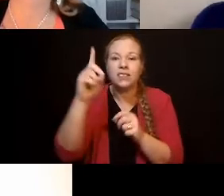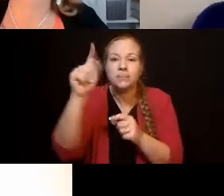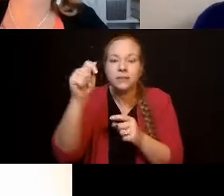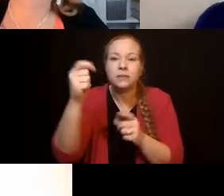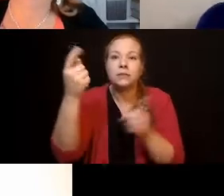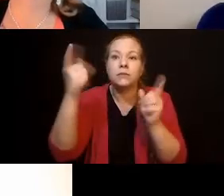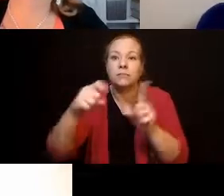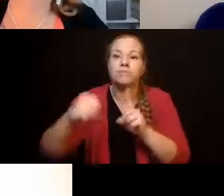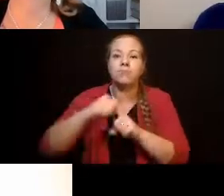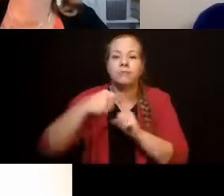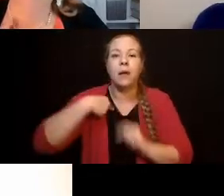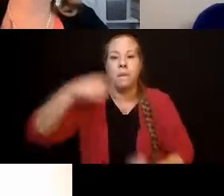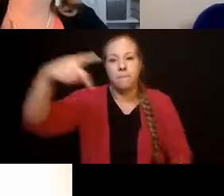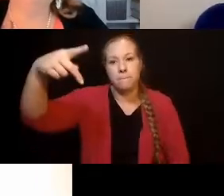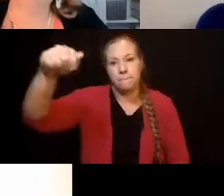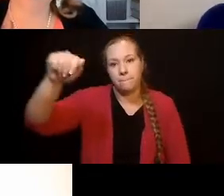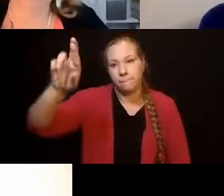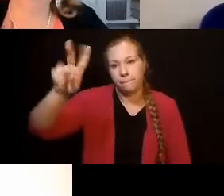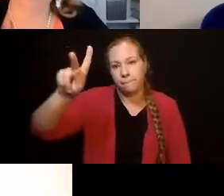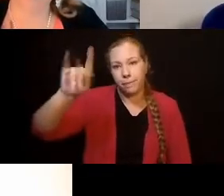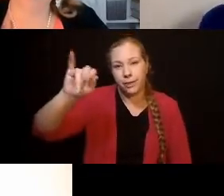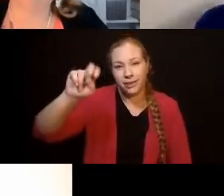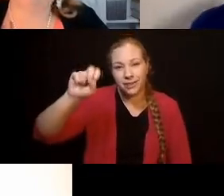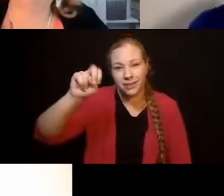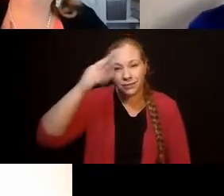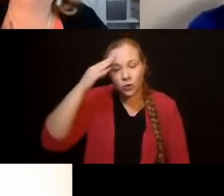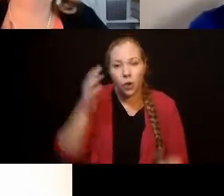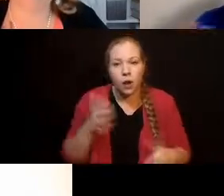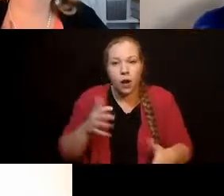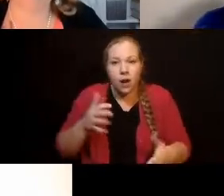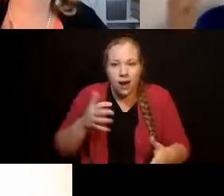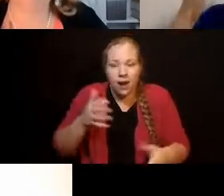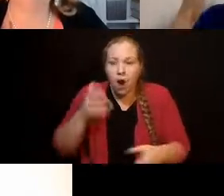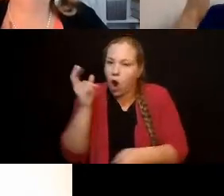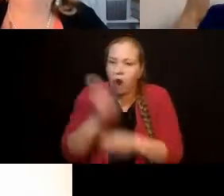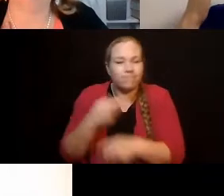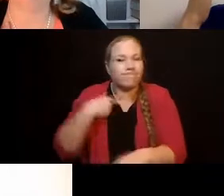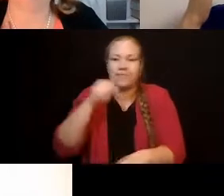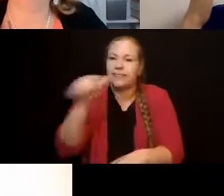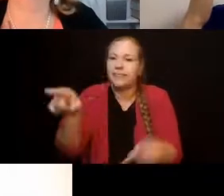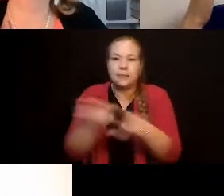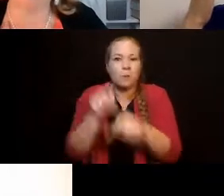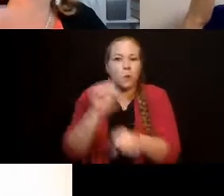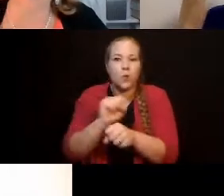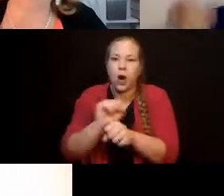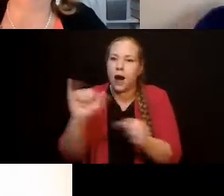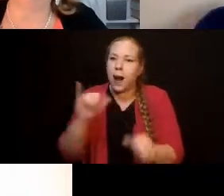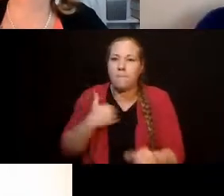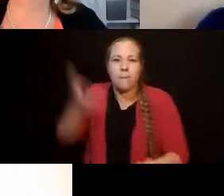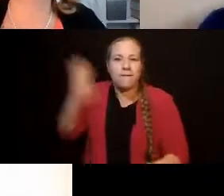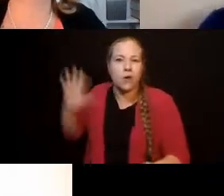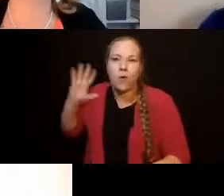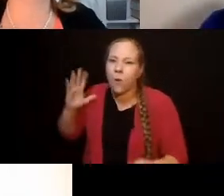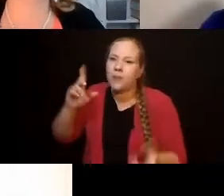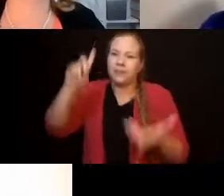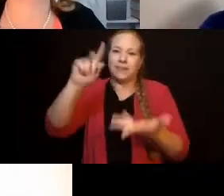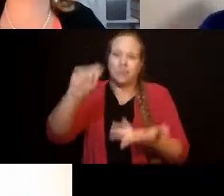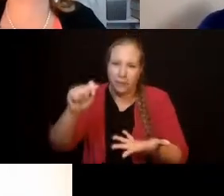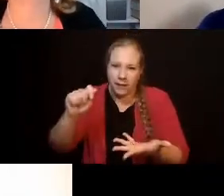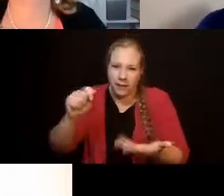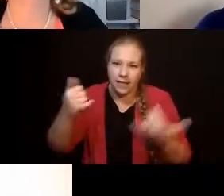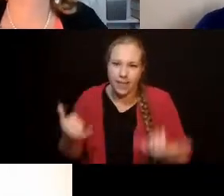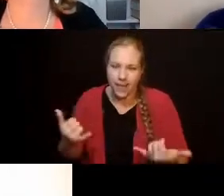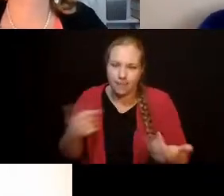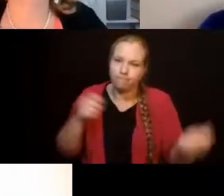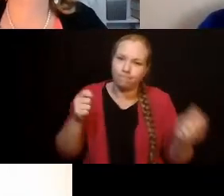who are unable to do their job or unable to get a job due to their disability. So they help with